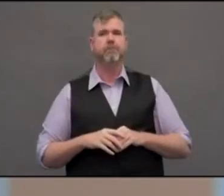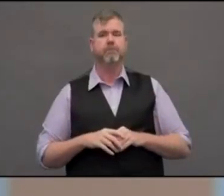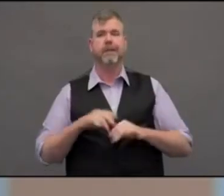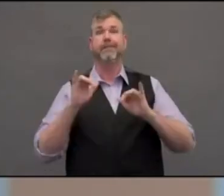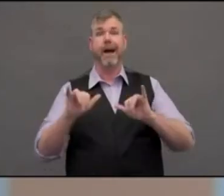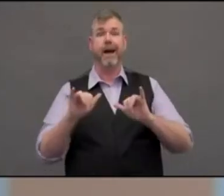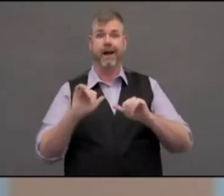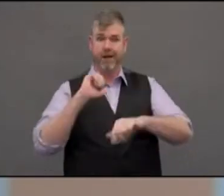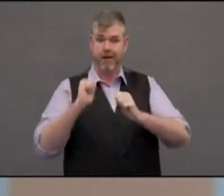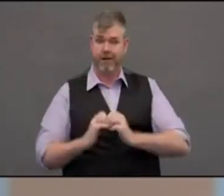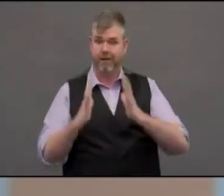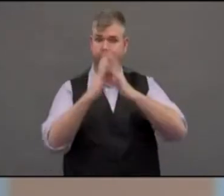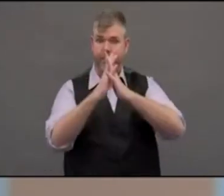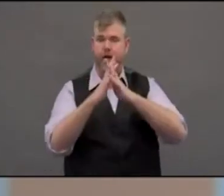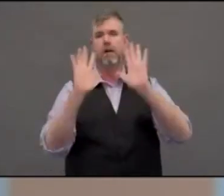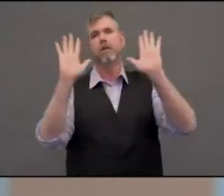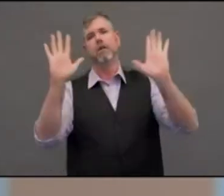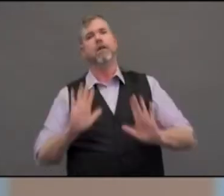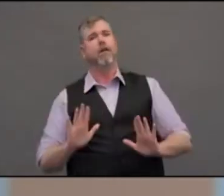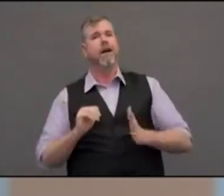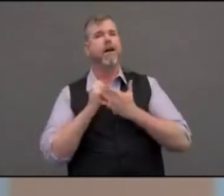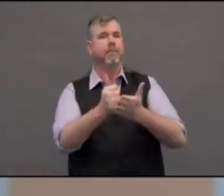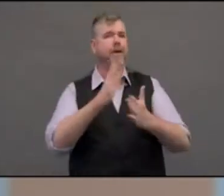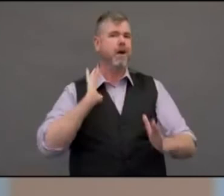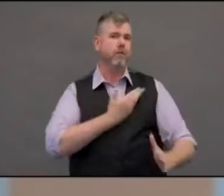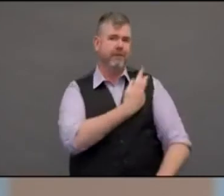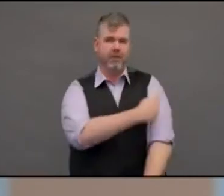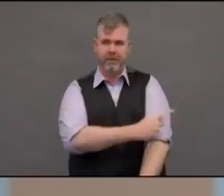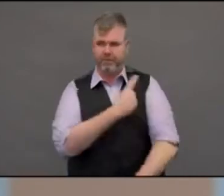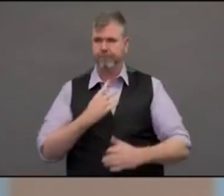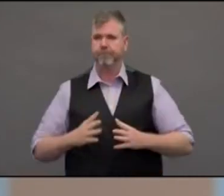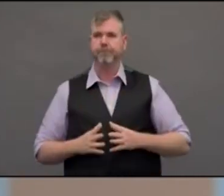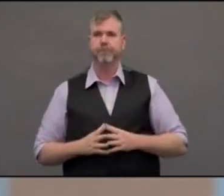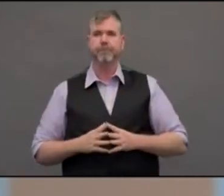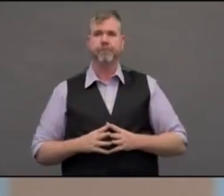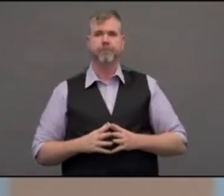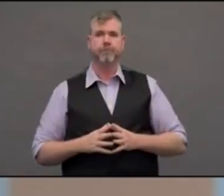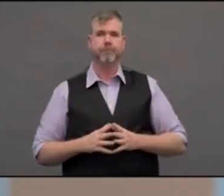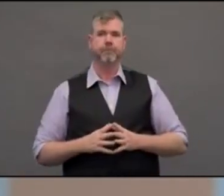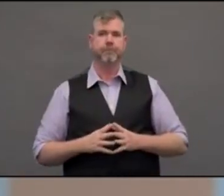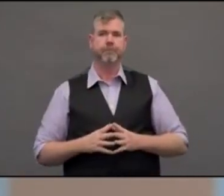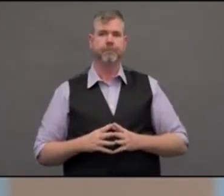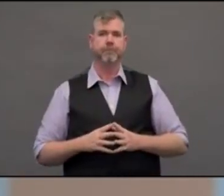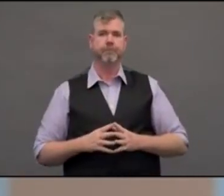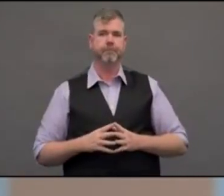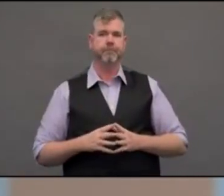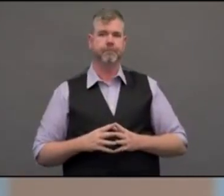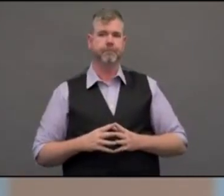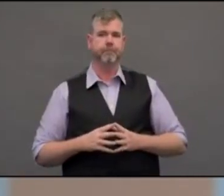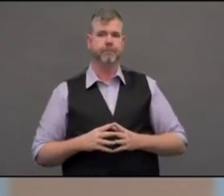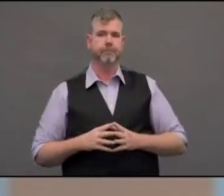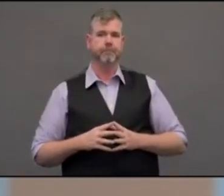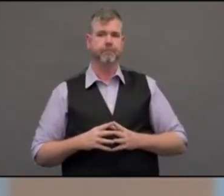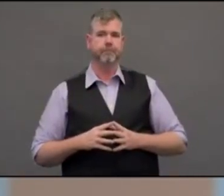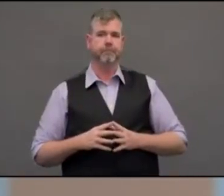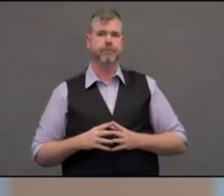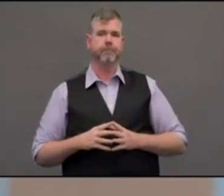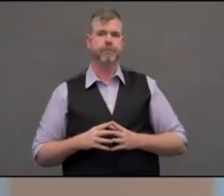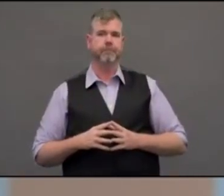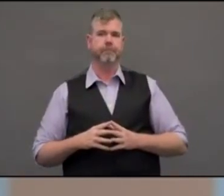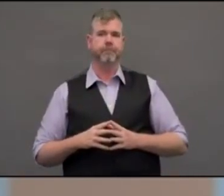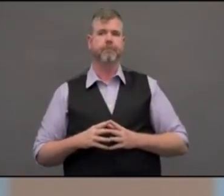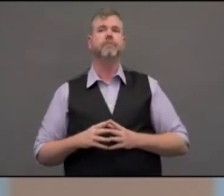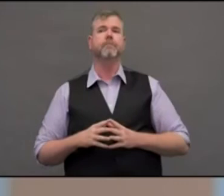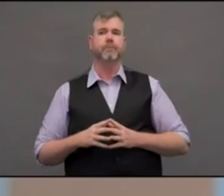and also to being part of the public health system. We, in the early part of the acquisition, we